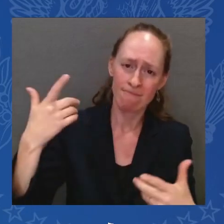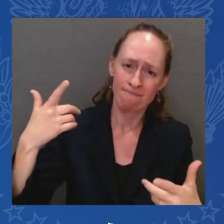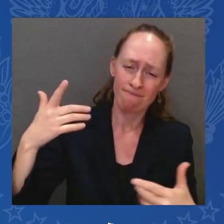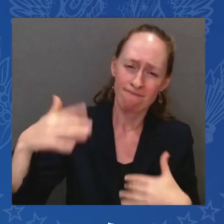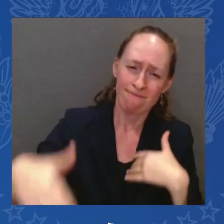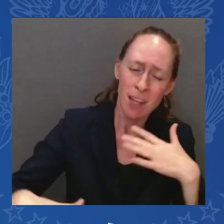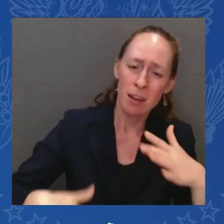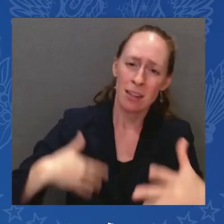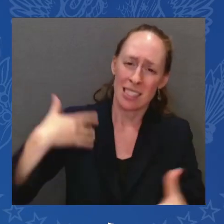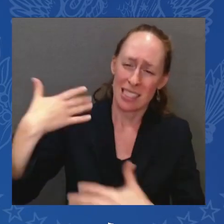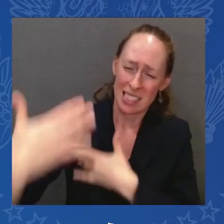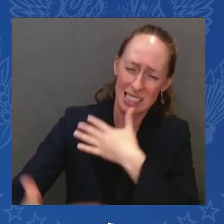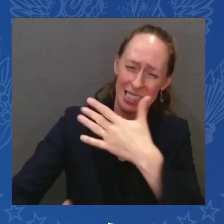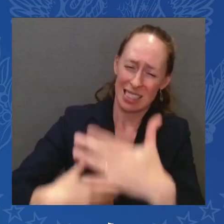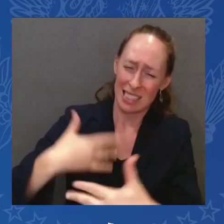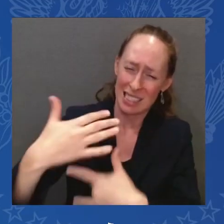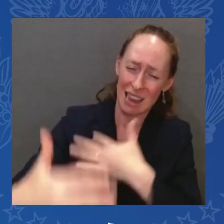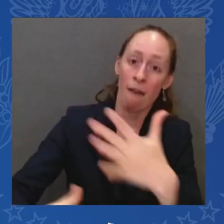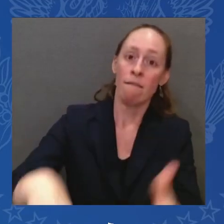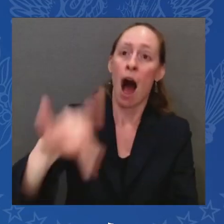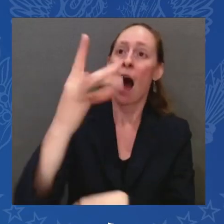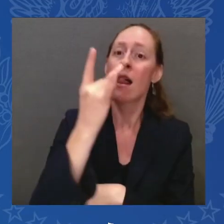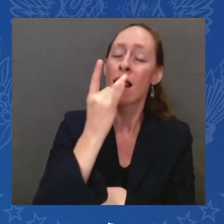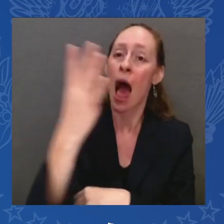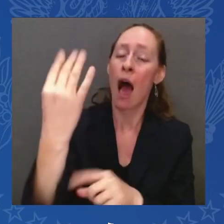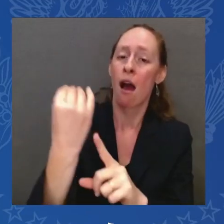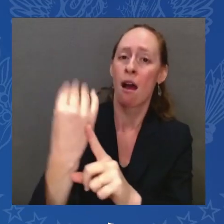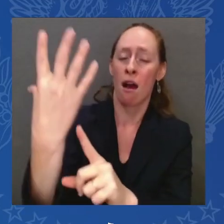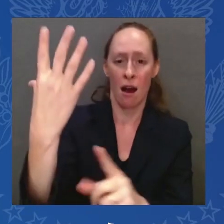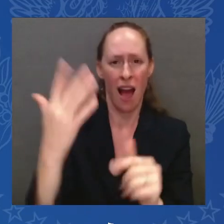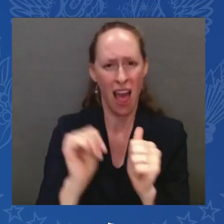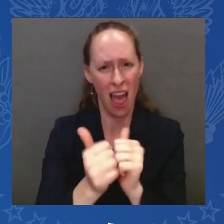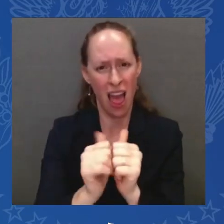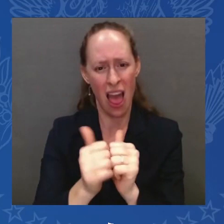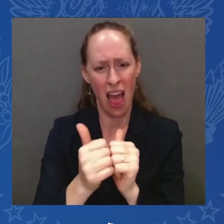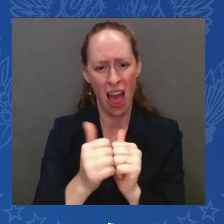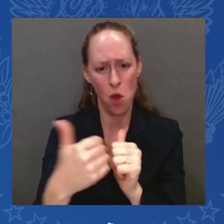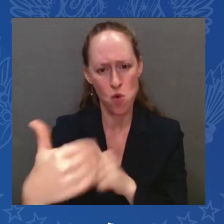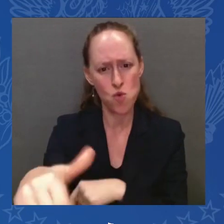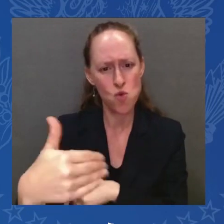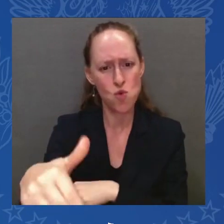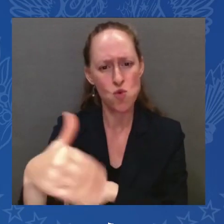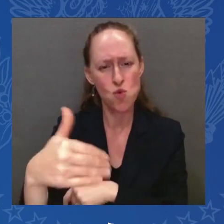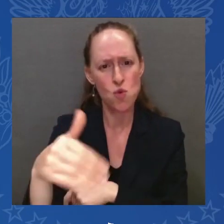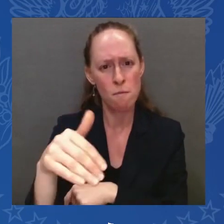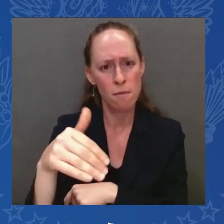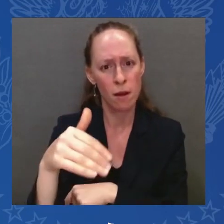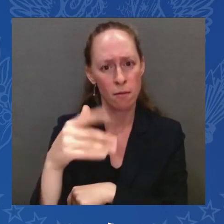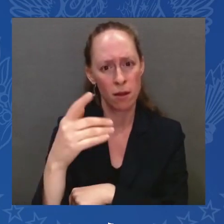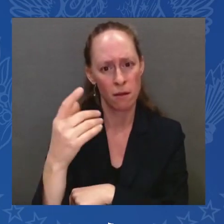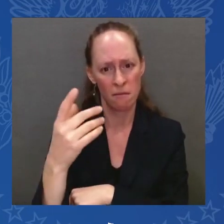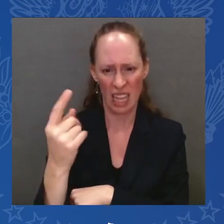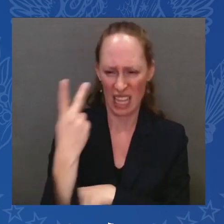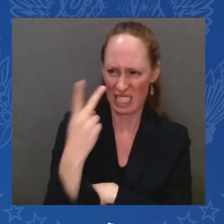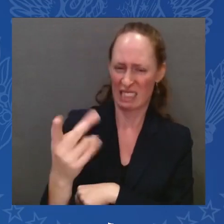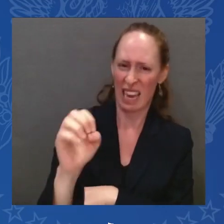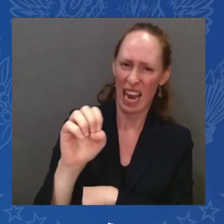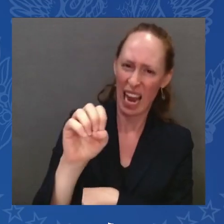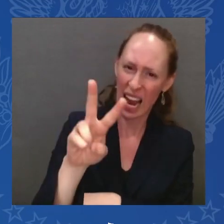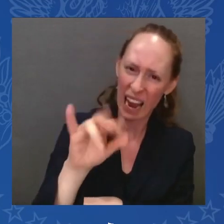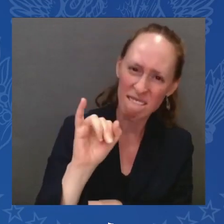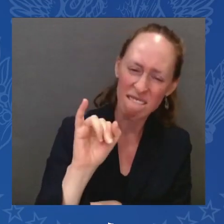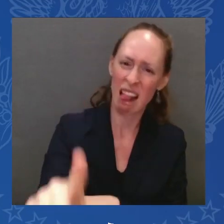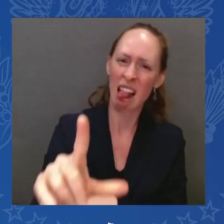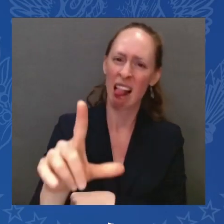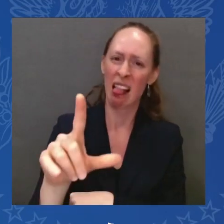sheer evil to the world, evil that echoes the worst and matches, in